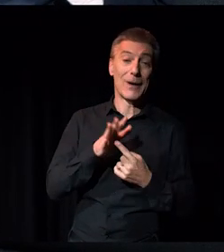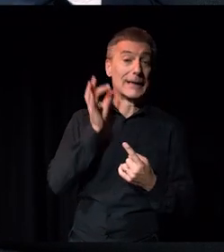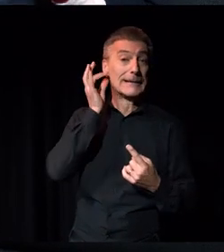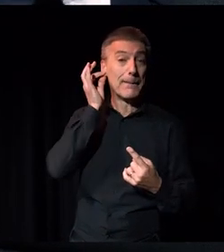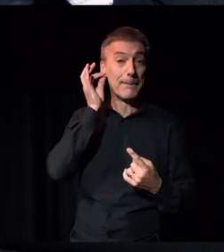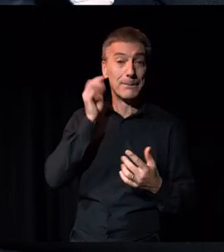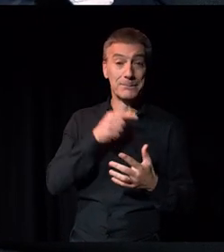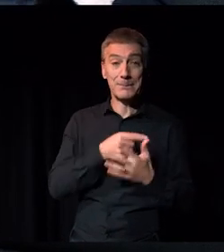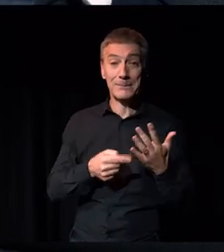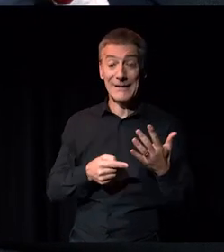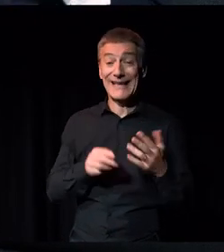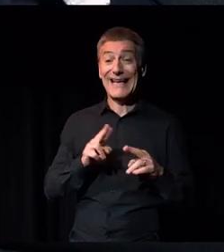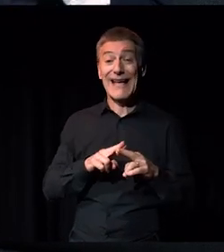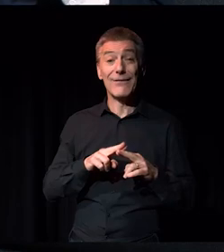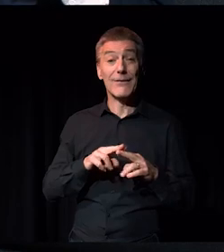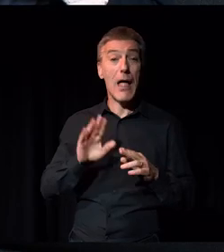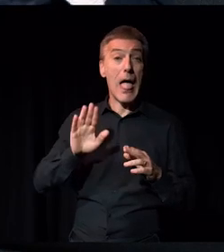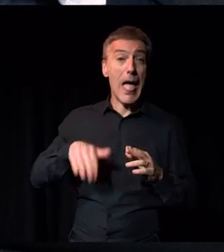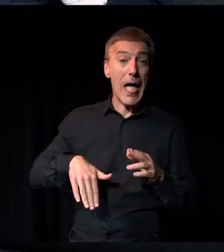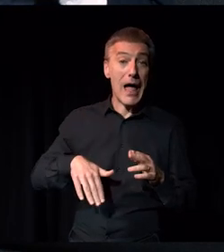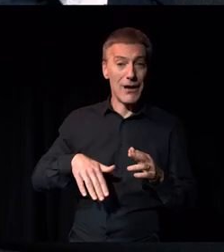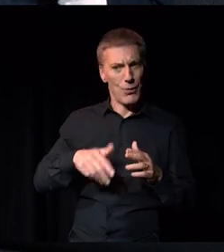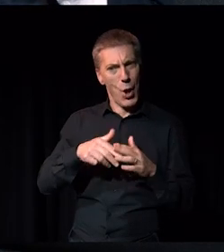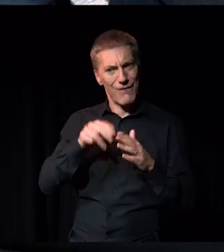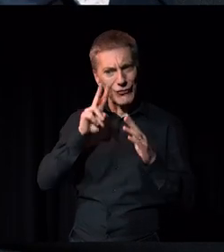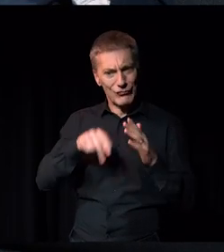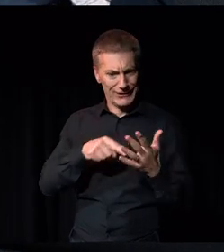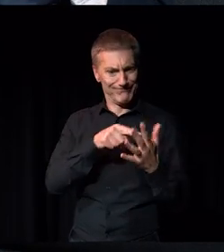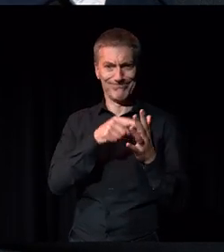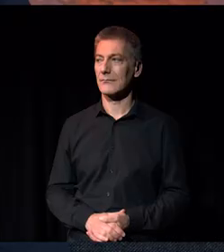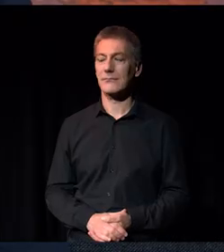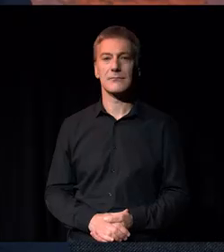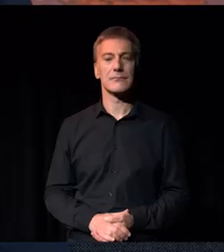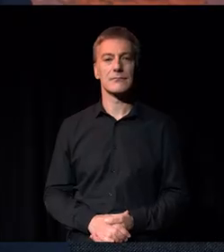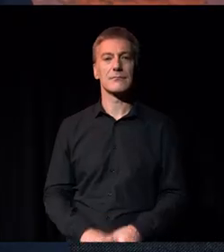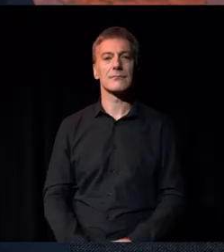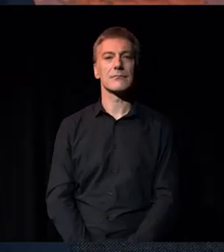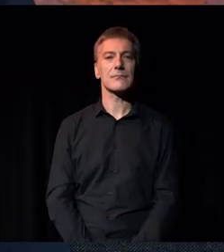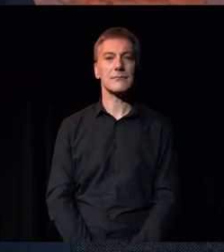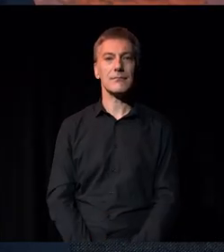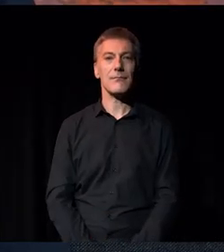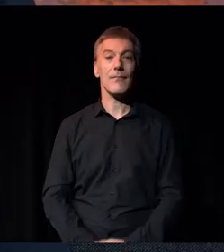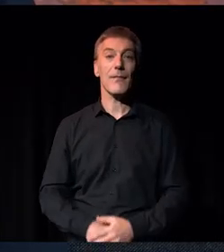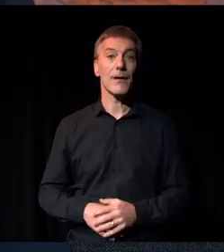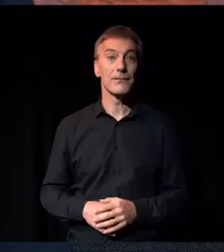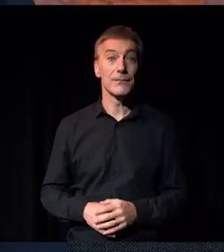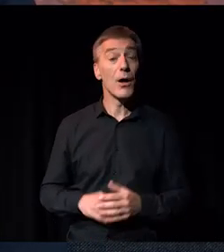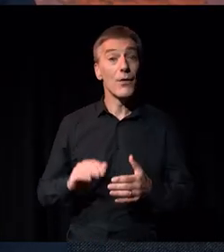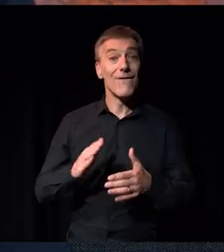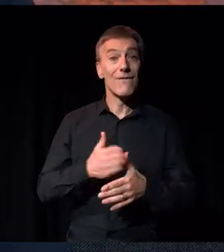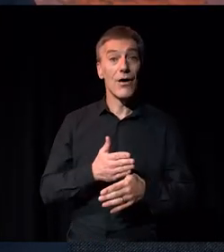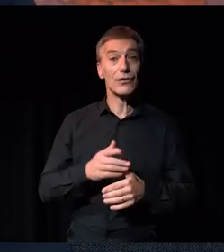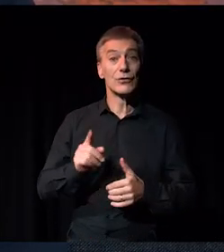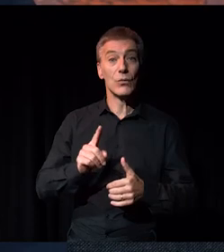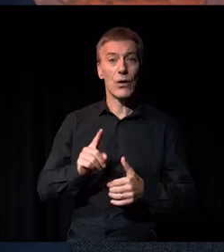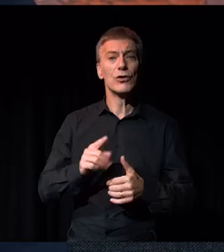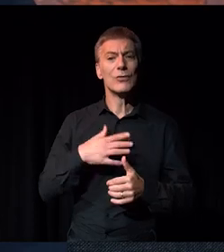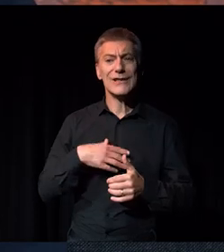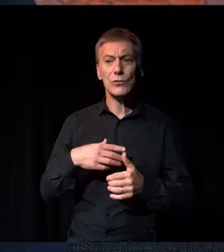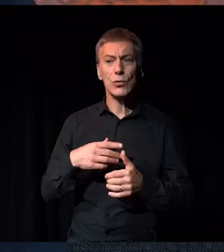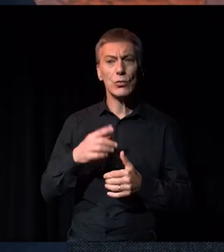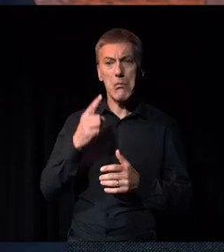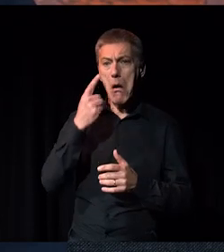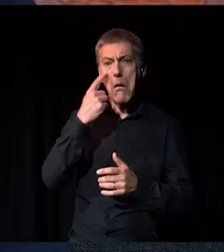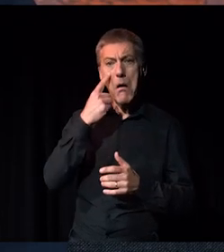people read nothing else, we hope they will at least read these. So, number one is to measure the socio